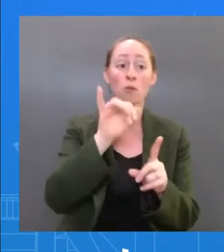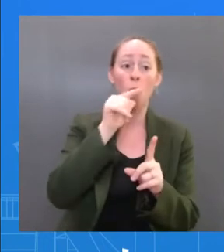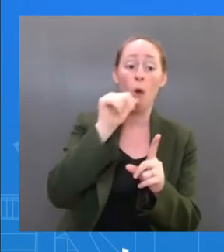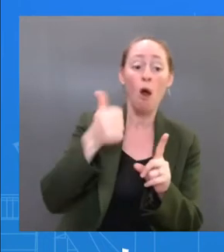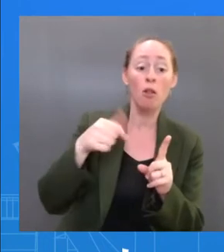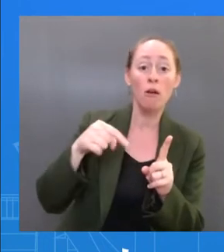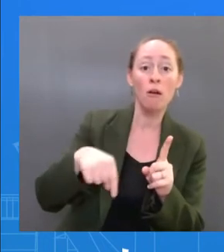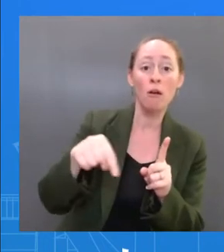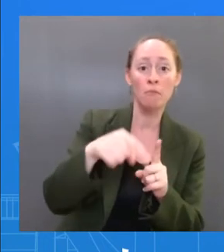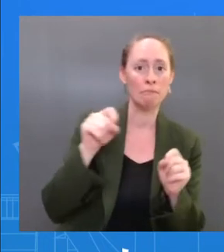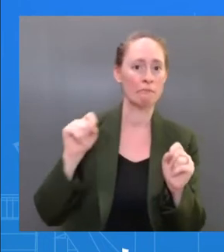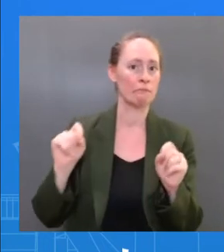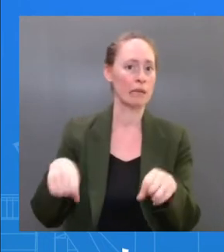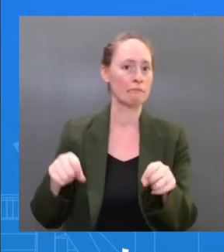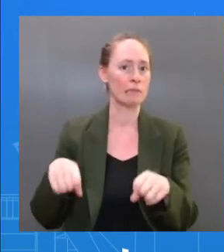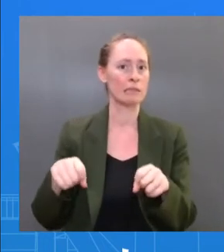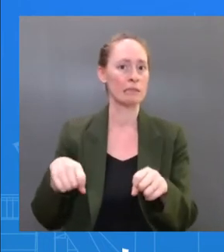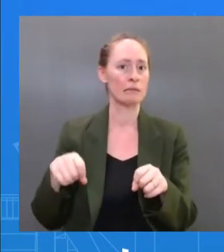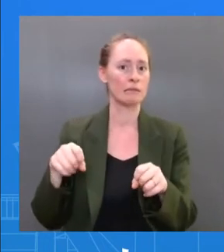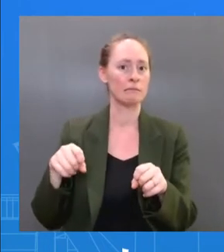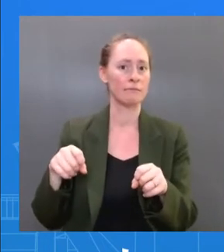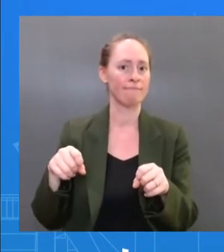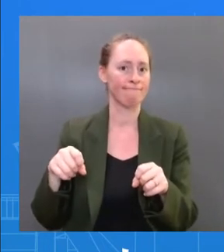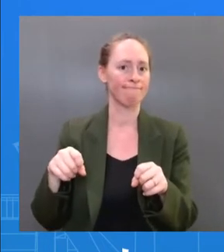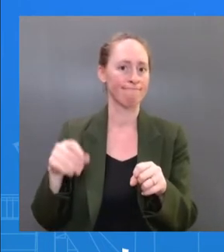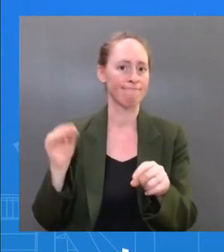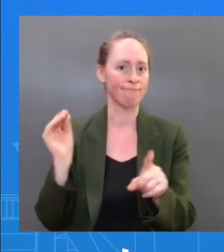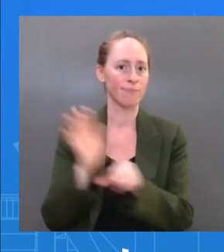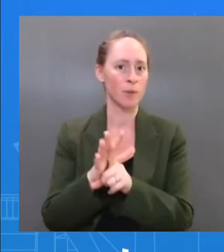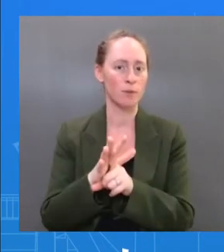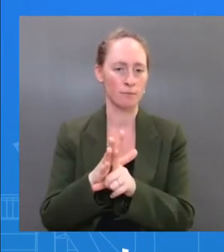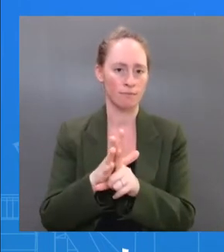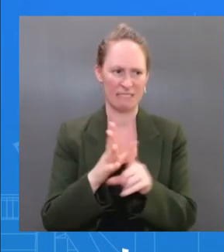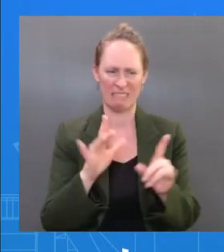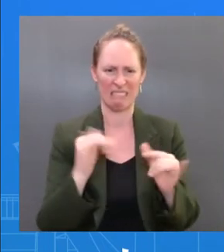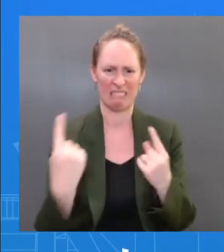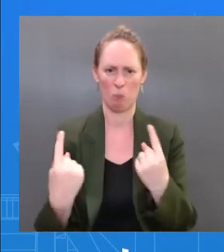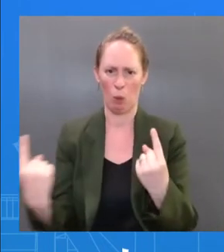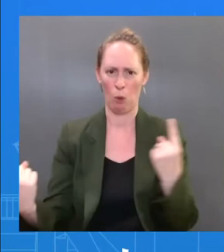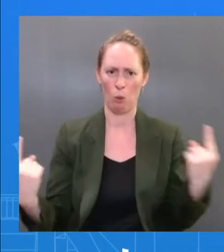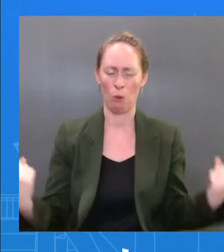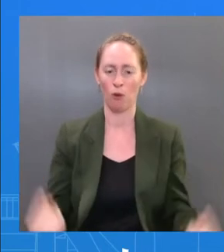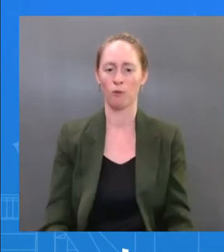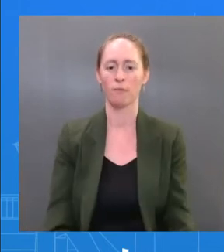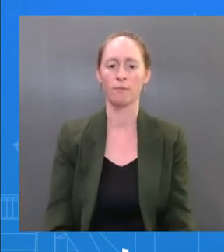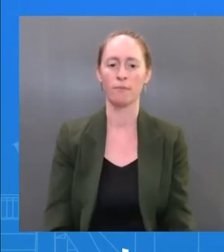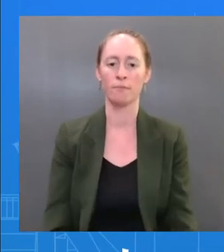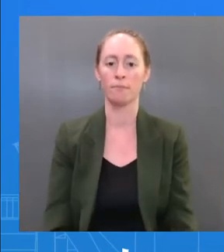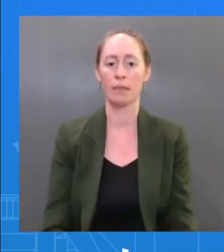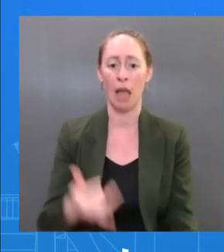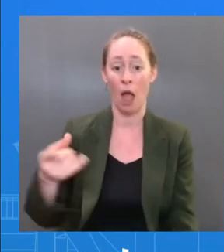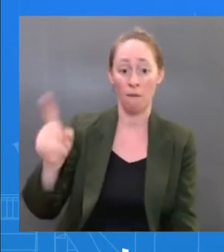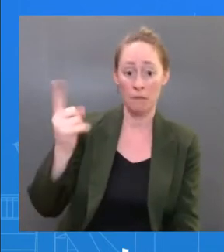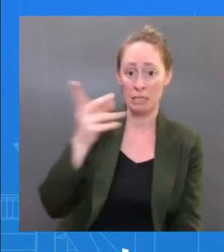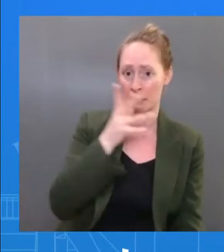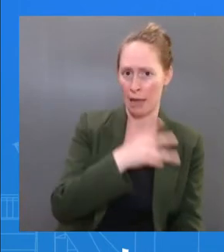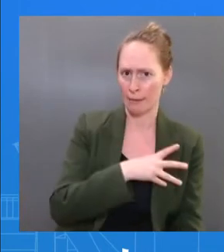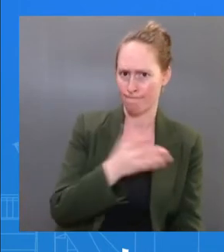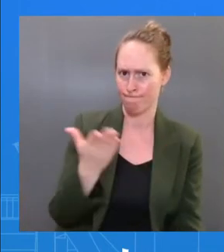footprint. I don't I don't — I don't actually know what the plans are with the First Lady in terms of — I'm assuming she's going to stay isolated from the President as well.